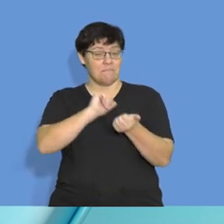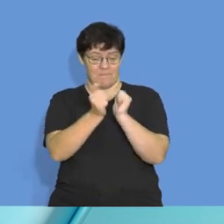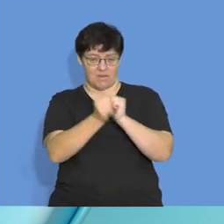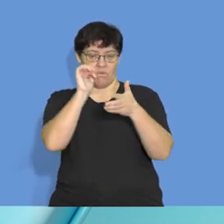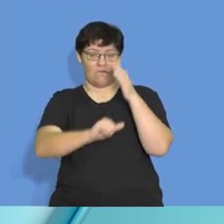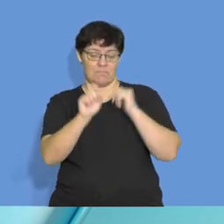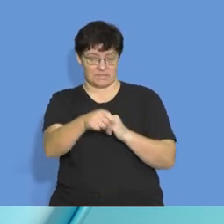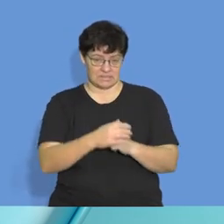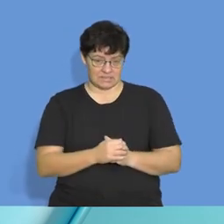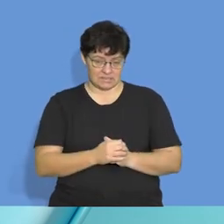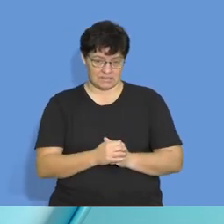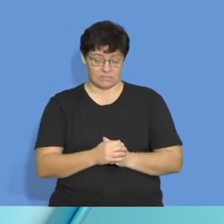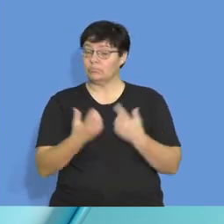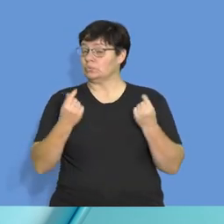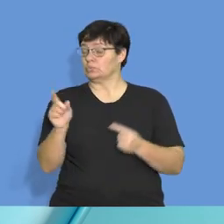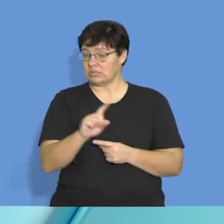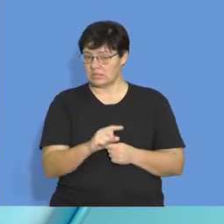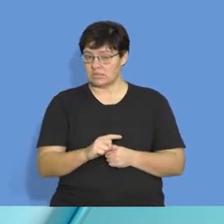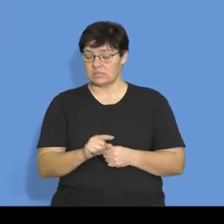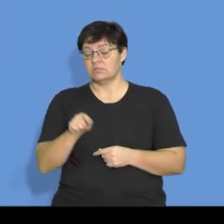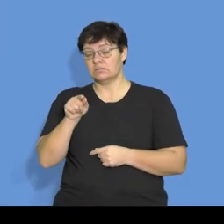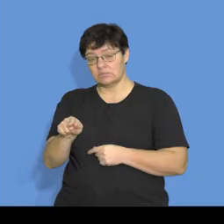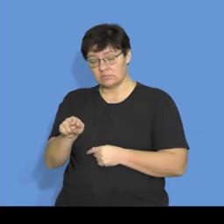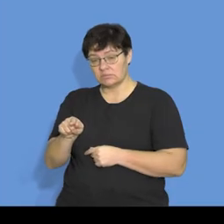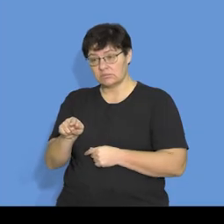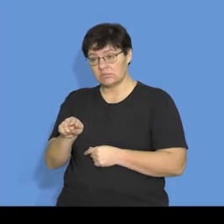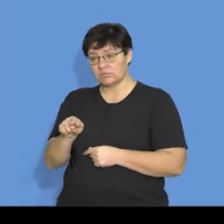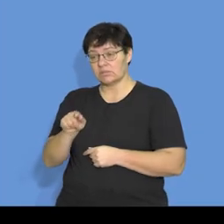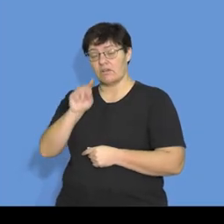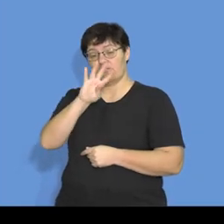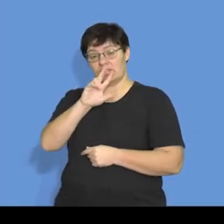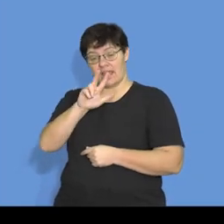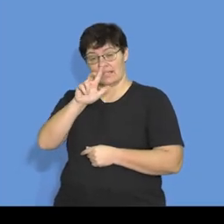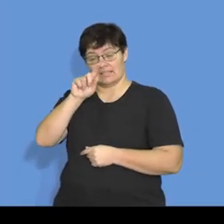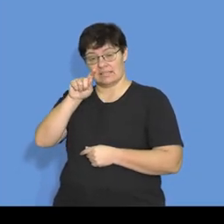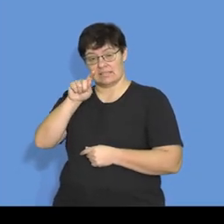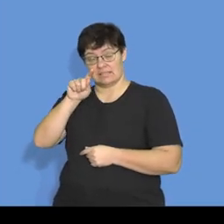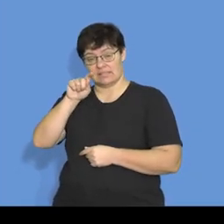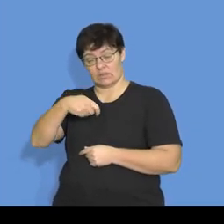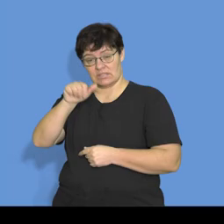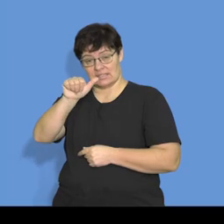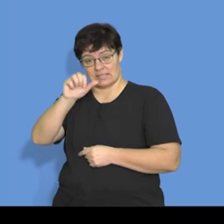So what have I done? I took my $48,600, which was